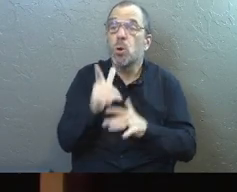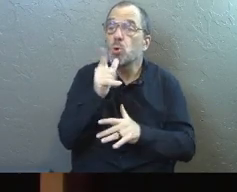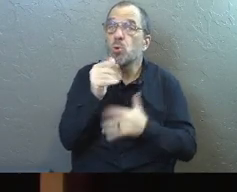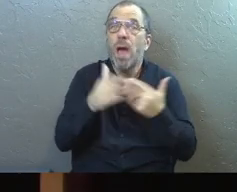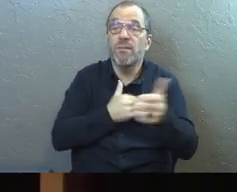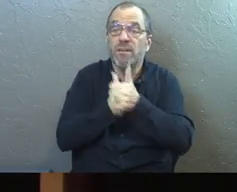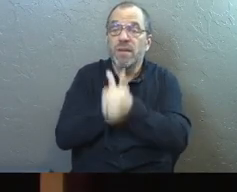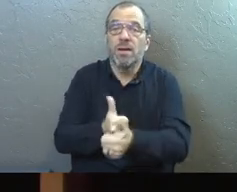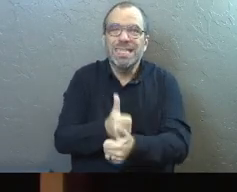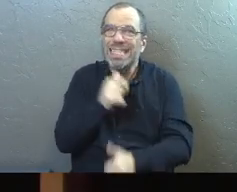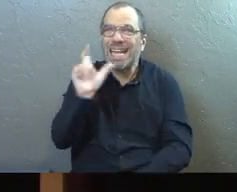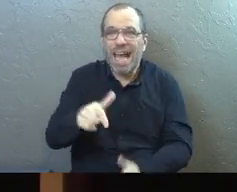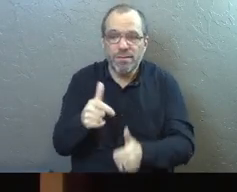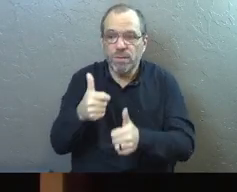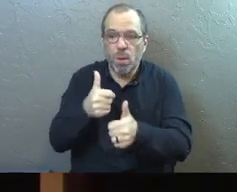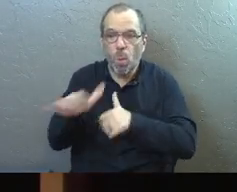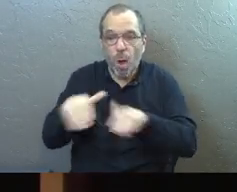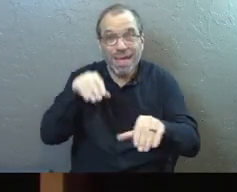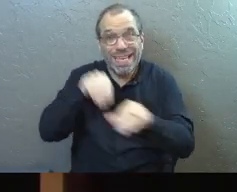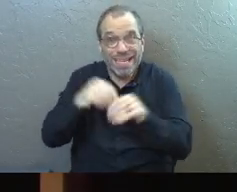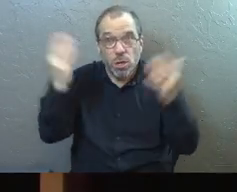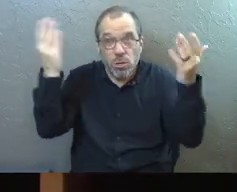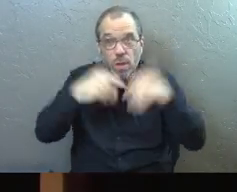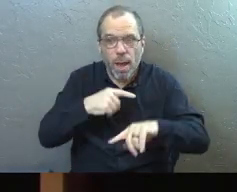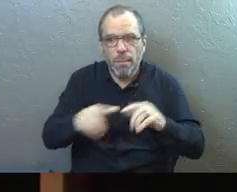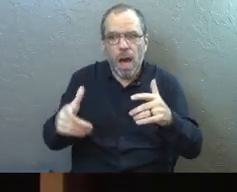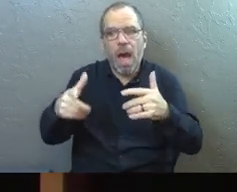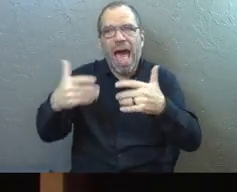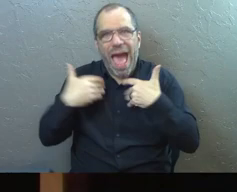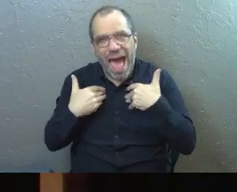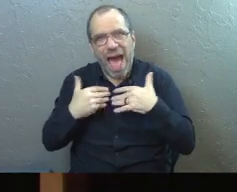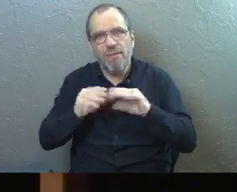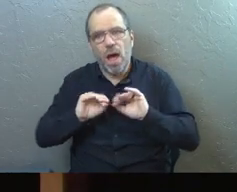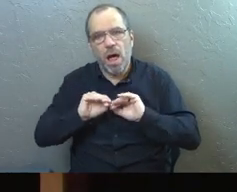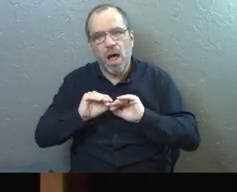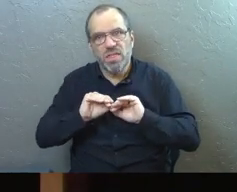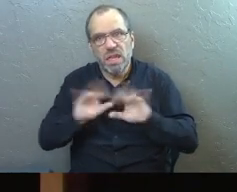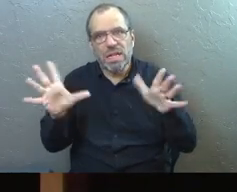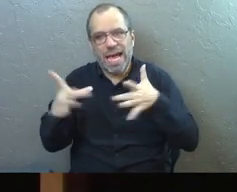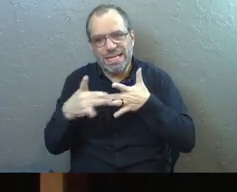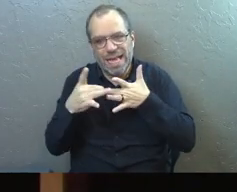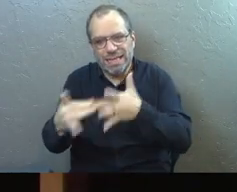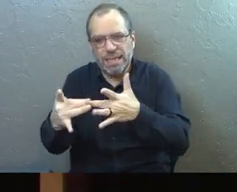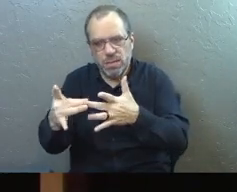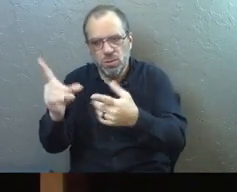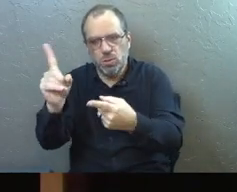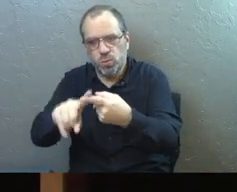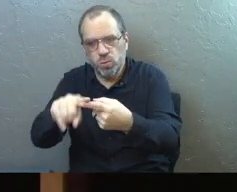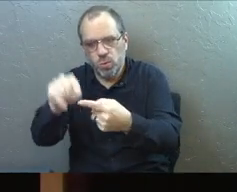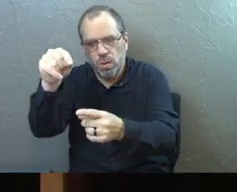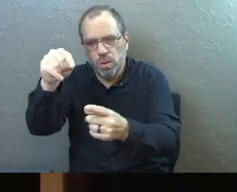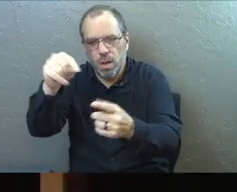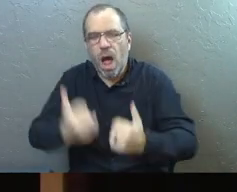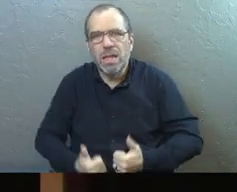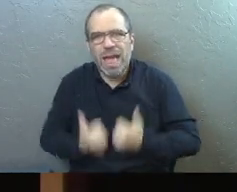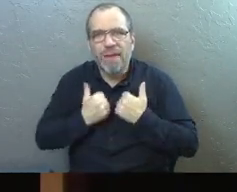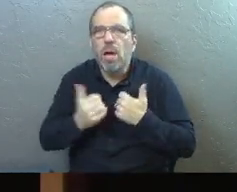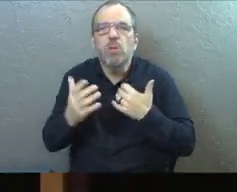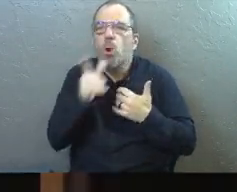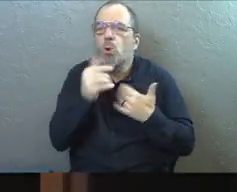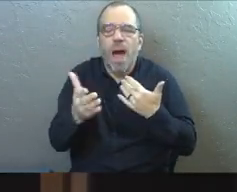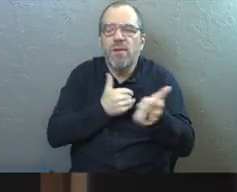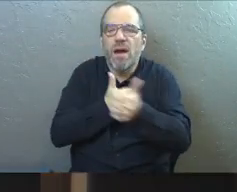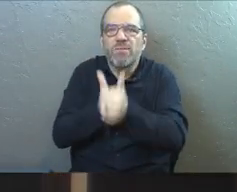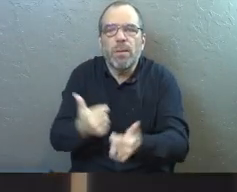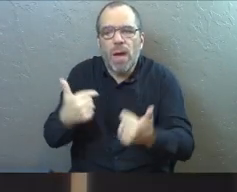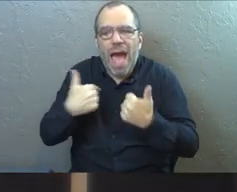whoever follows me will not have to walk in darkness, but will have the light that leads to life. So he says, whoever follows